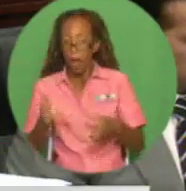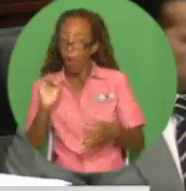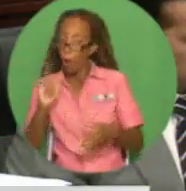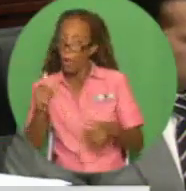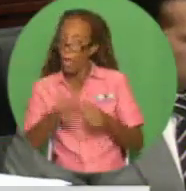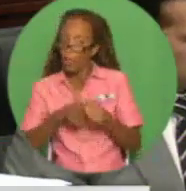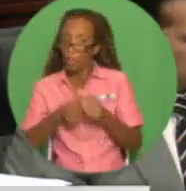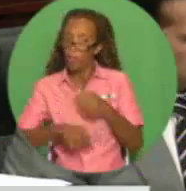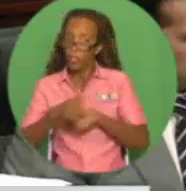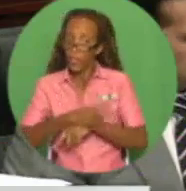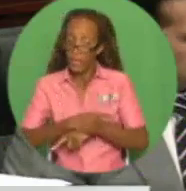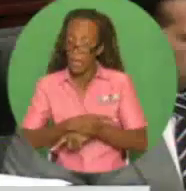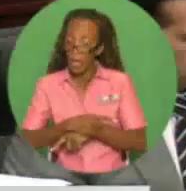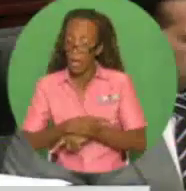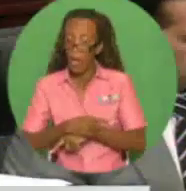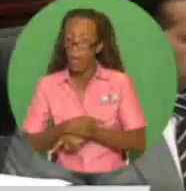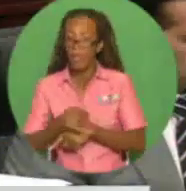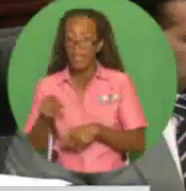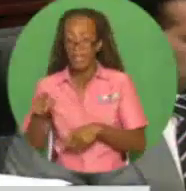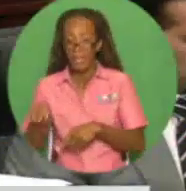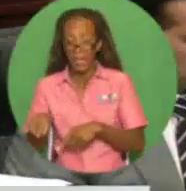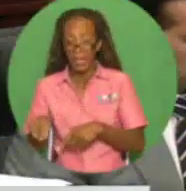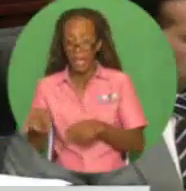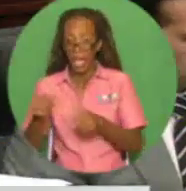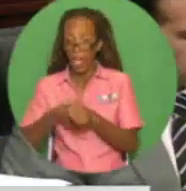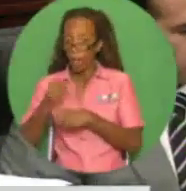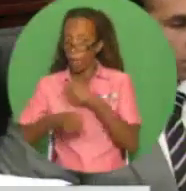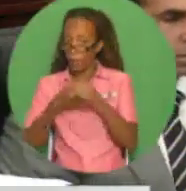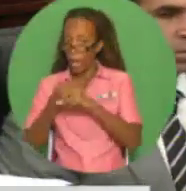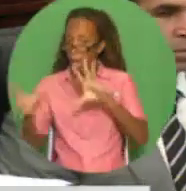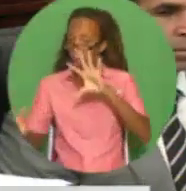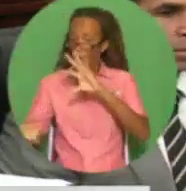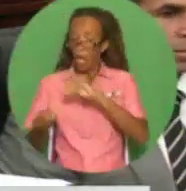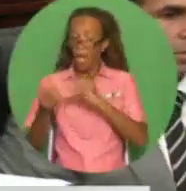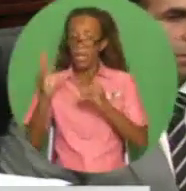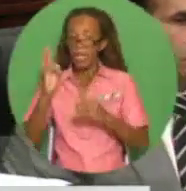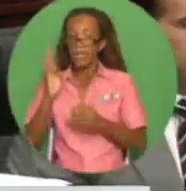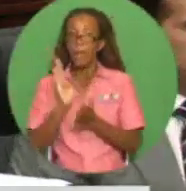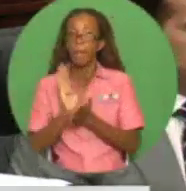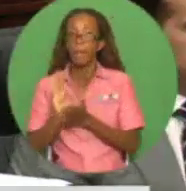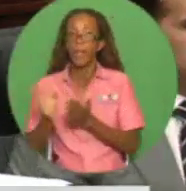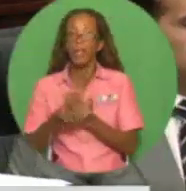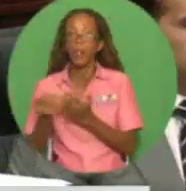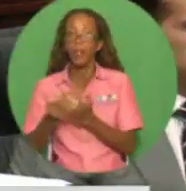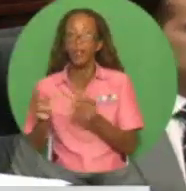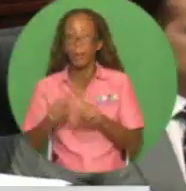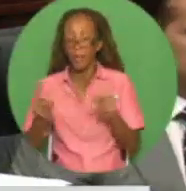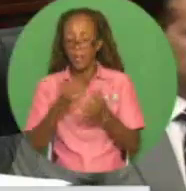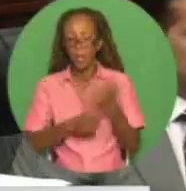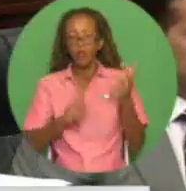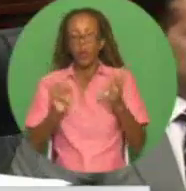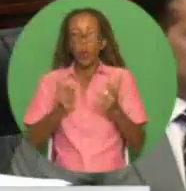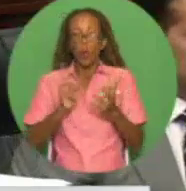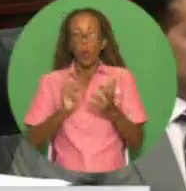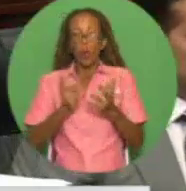at a value of $6 billion per year, for which taxpayers receive no benefit.